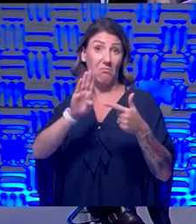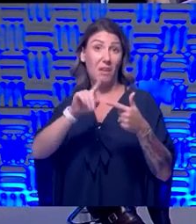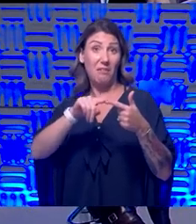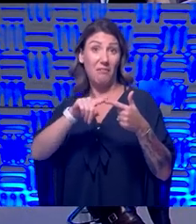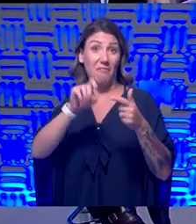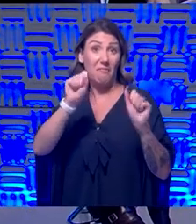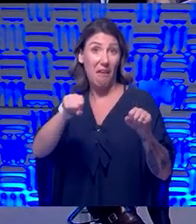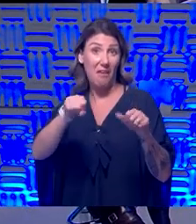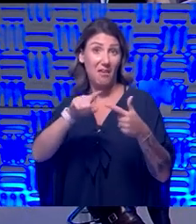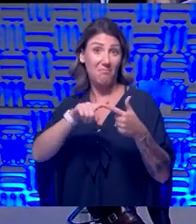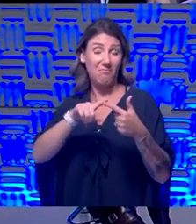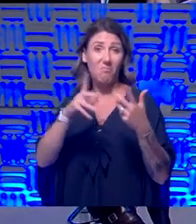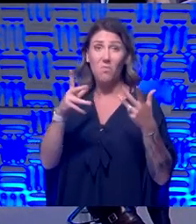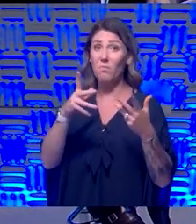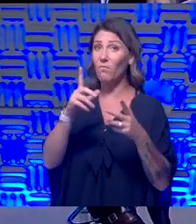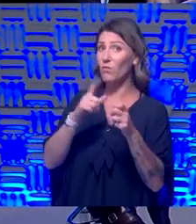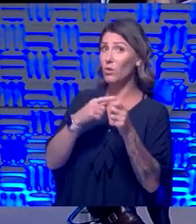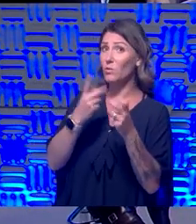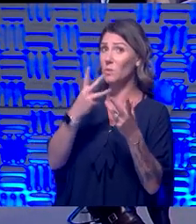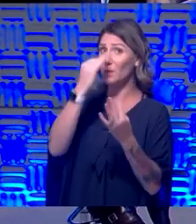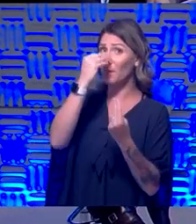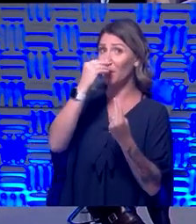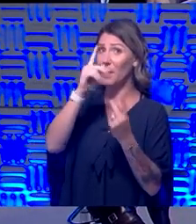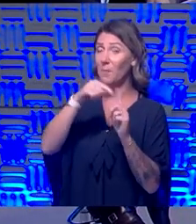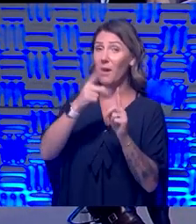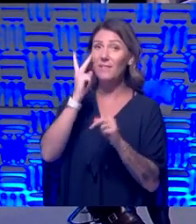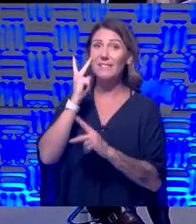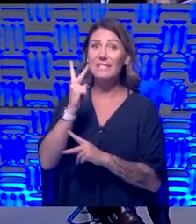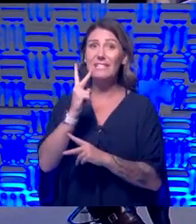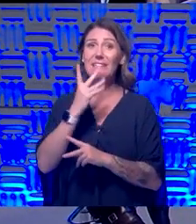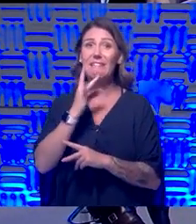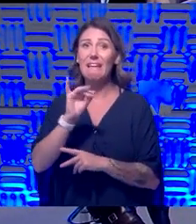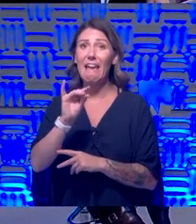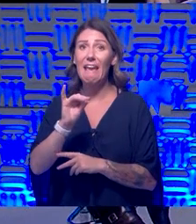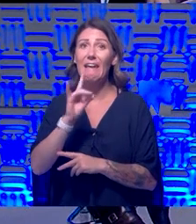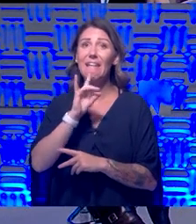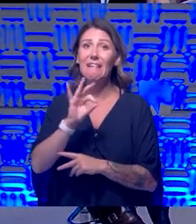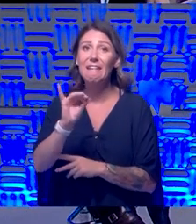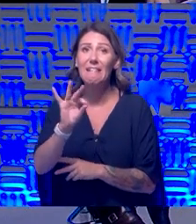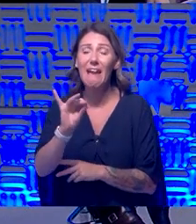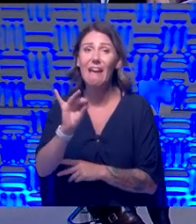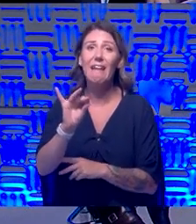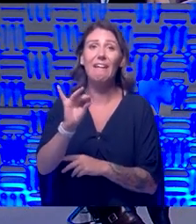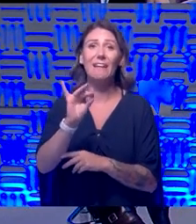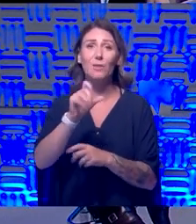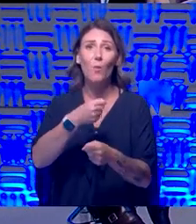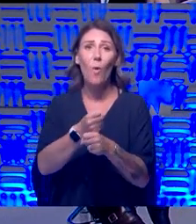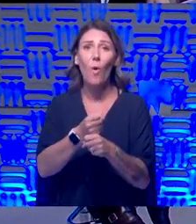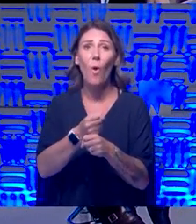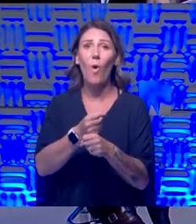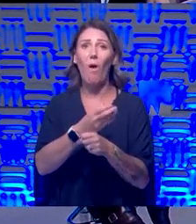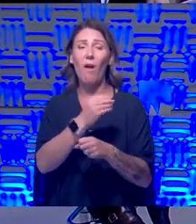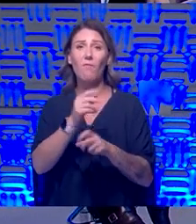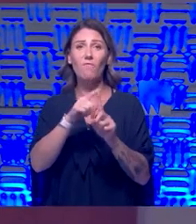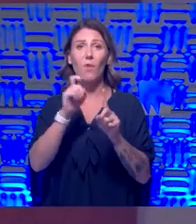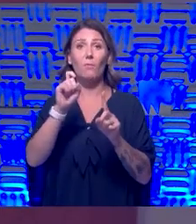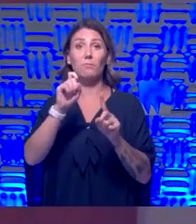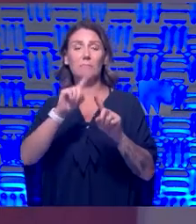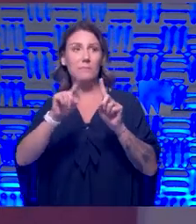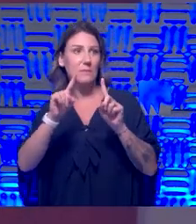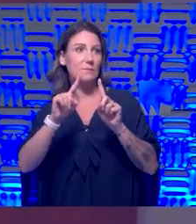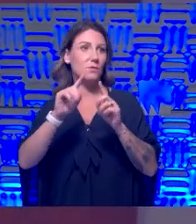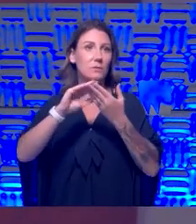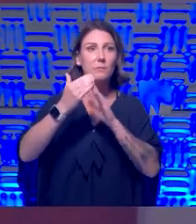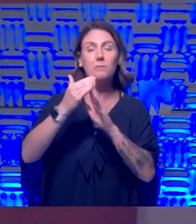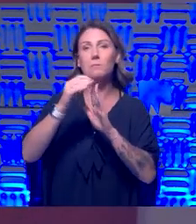of all, what do you guys think about that, Jeff, about going to see this 89 year old? And can you come from different cities and all gather together to see folks? You